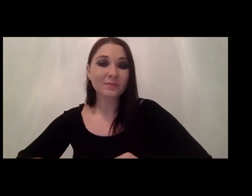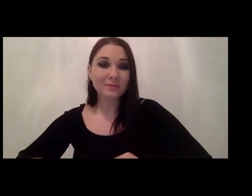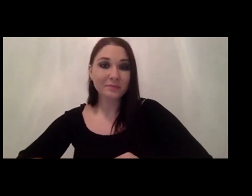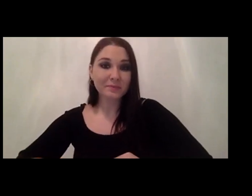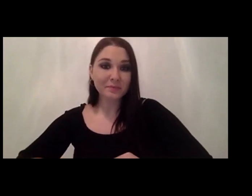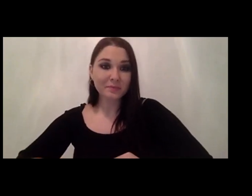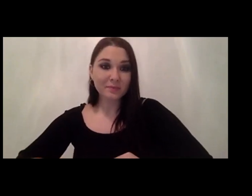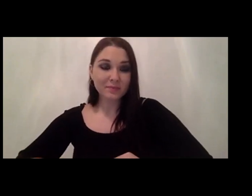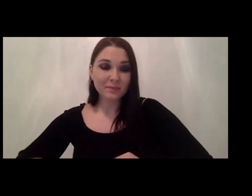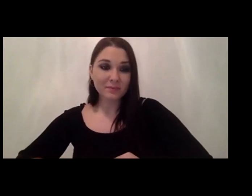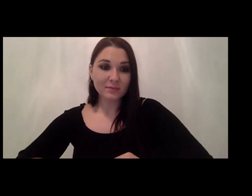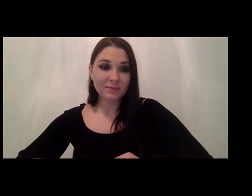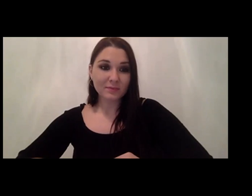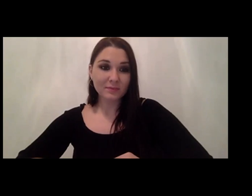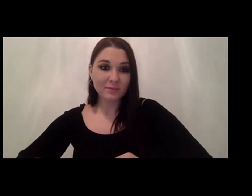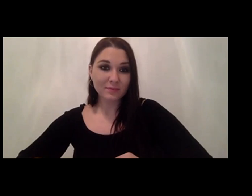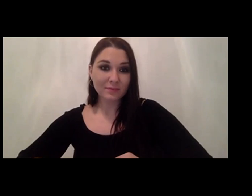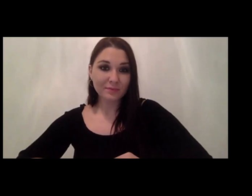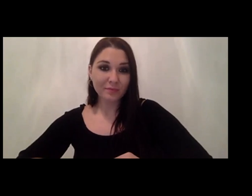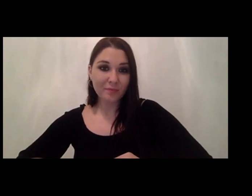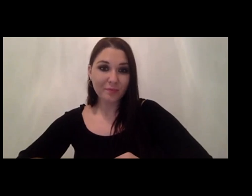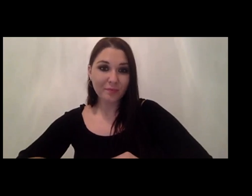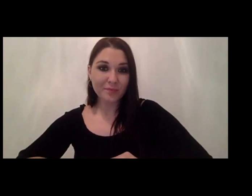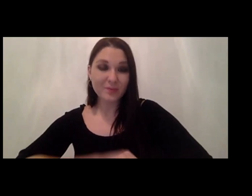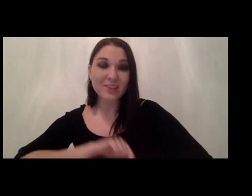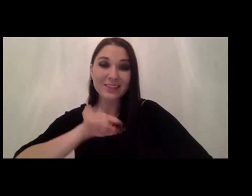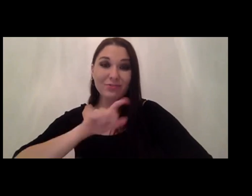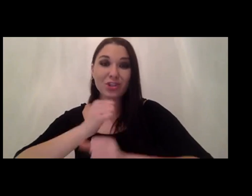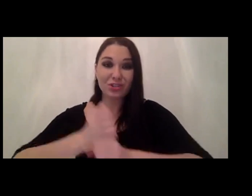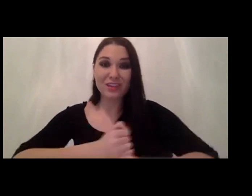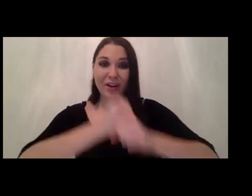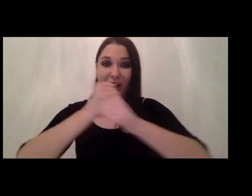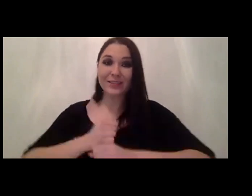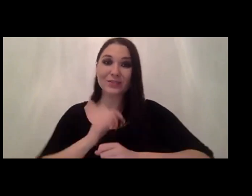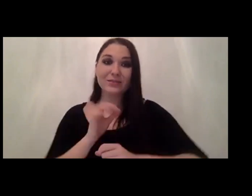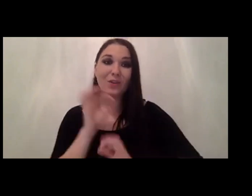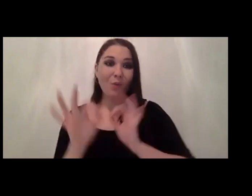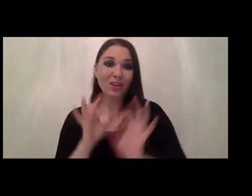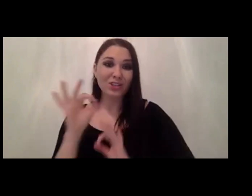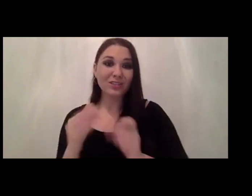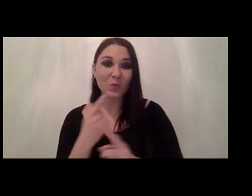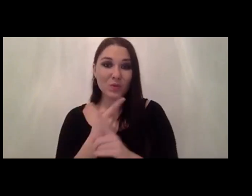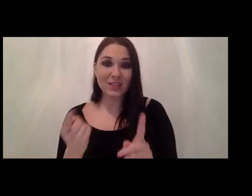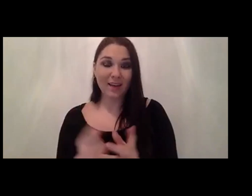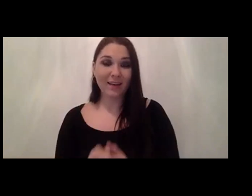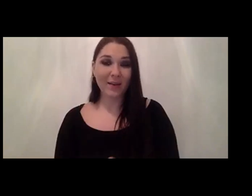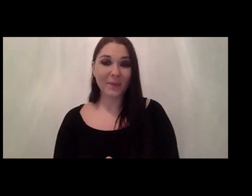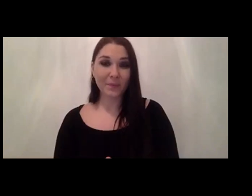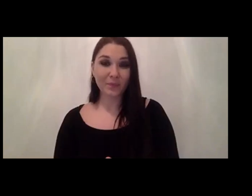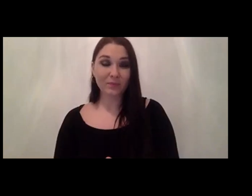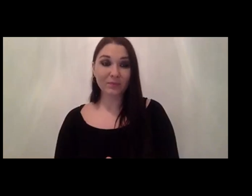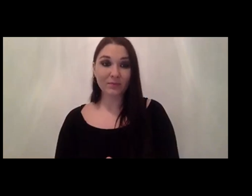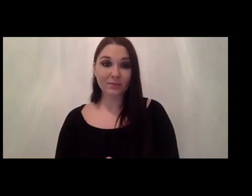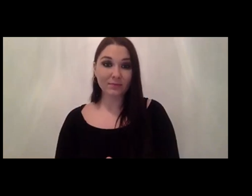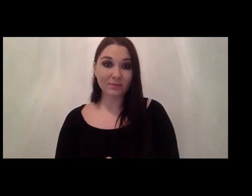well that's a really generic question i would say um i think finding a trade-off between